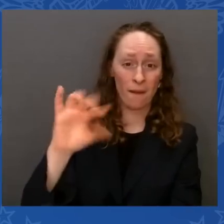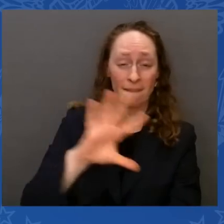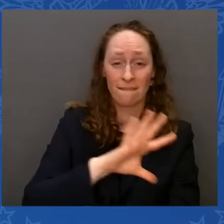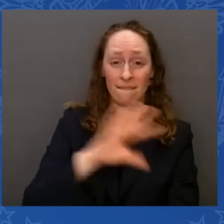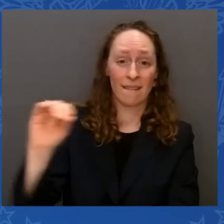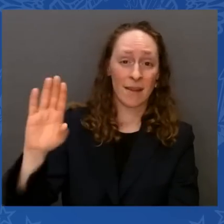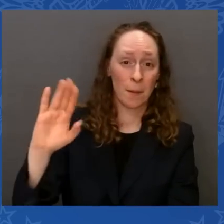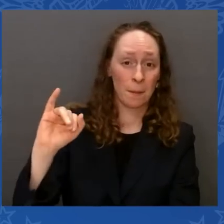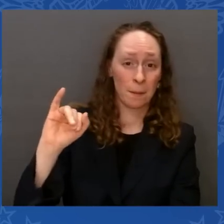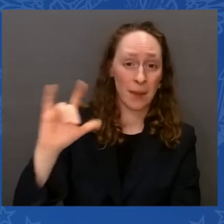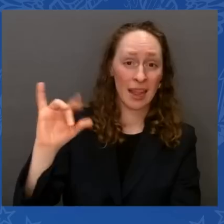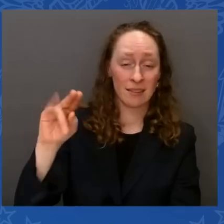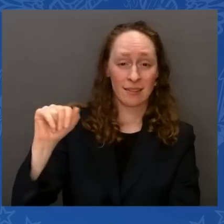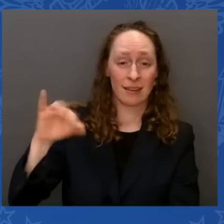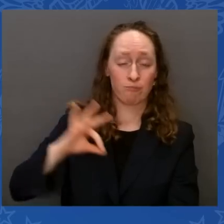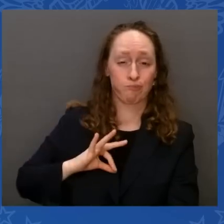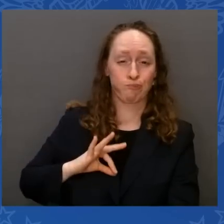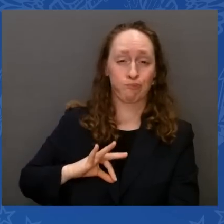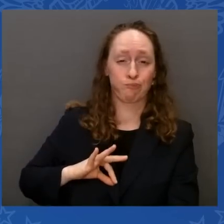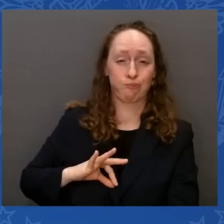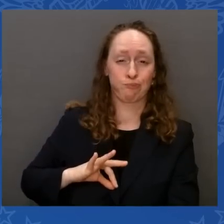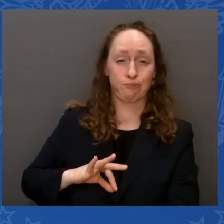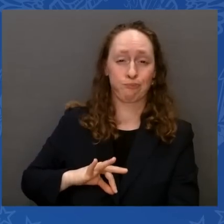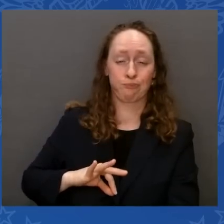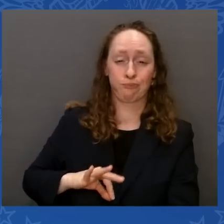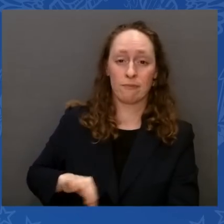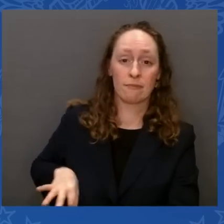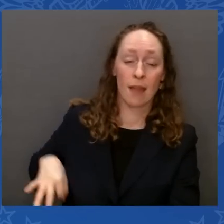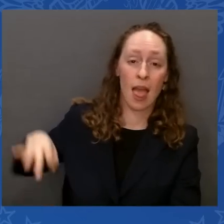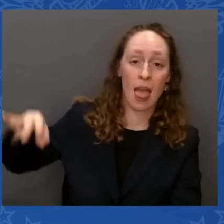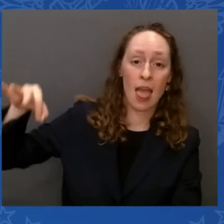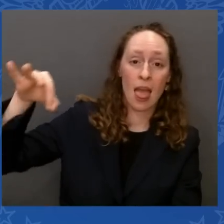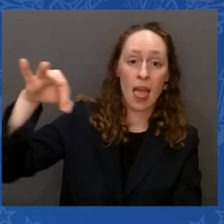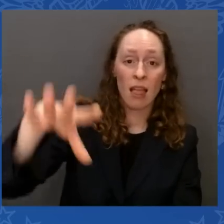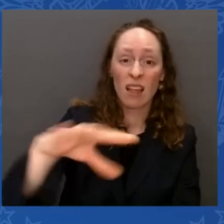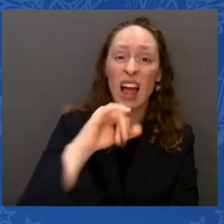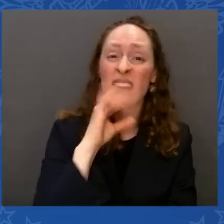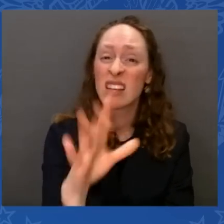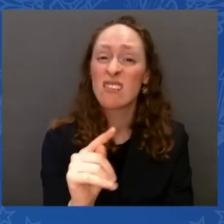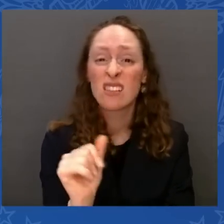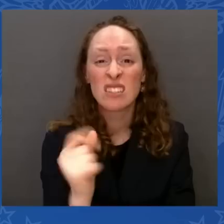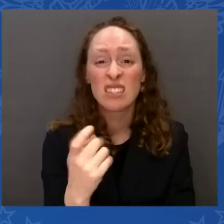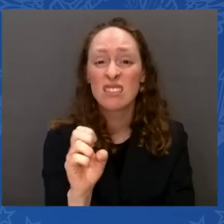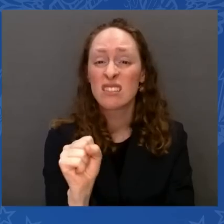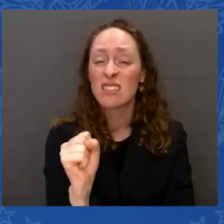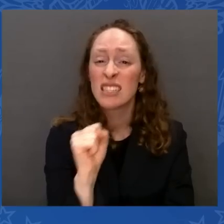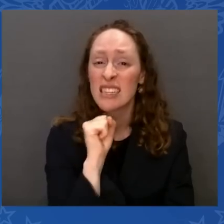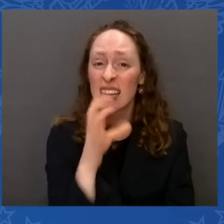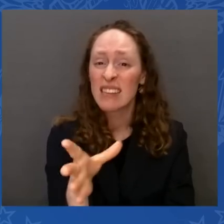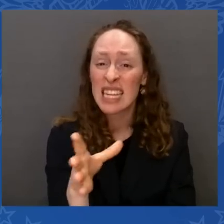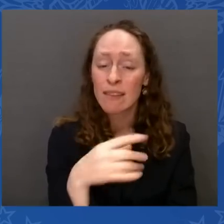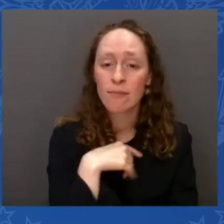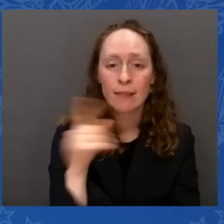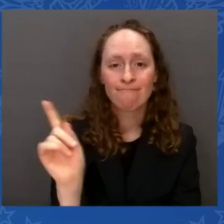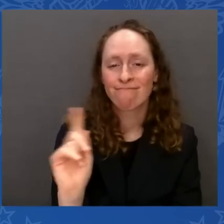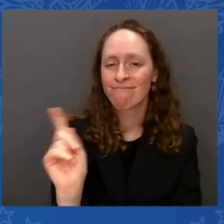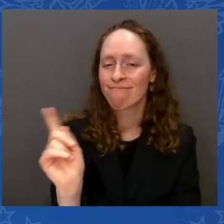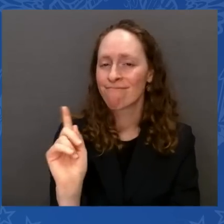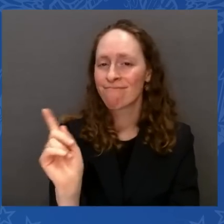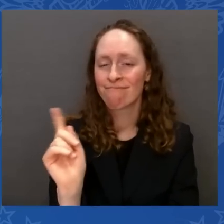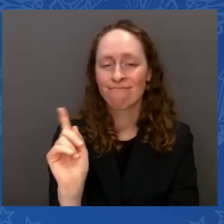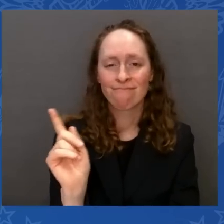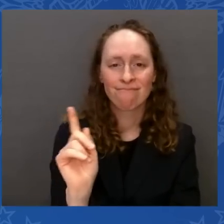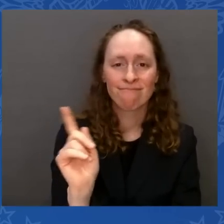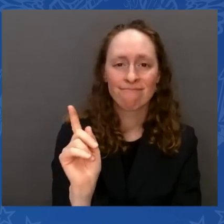thing. We said, you're going to have to pay 15 percent. God forgive me. 15 percent. But every cover — minimum